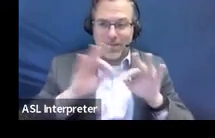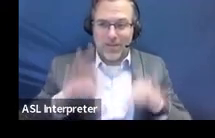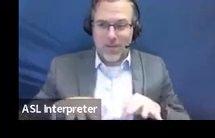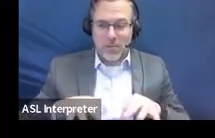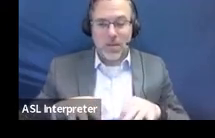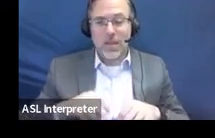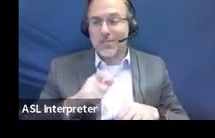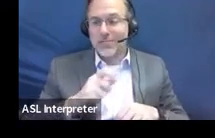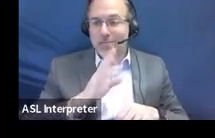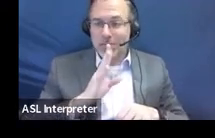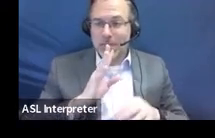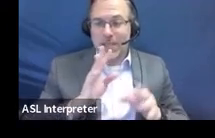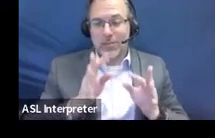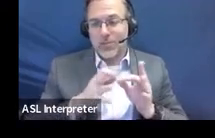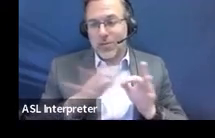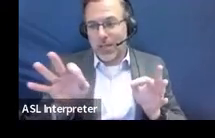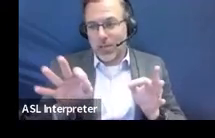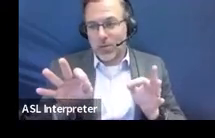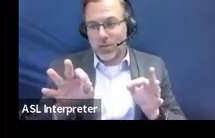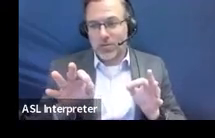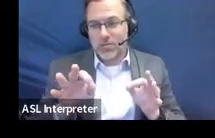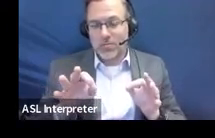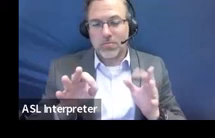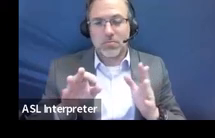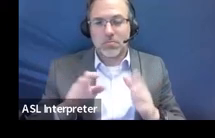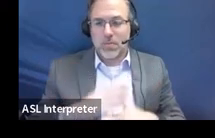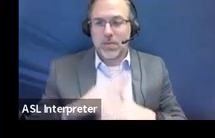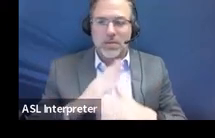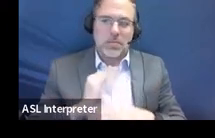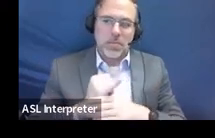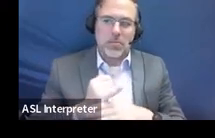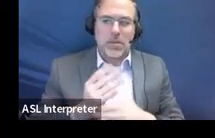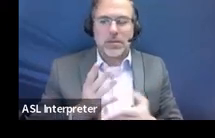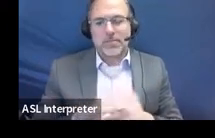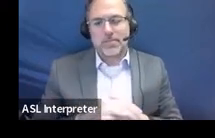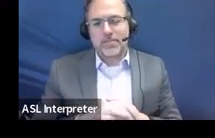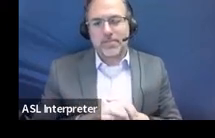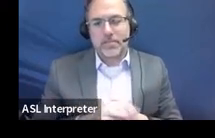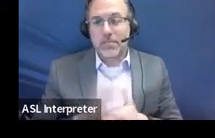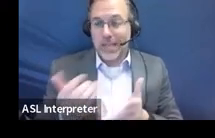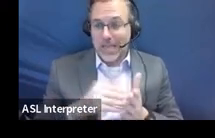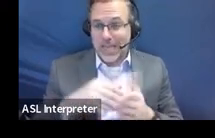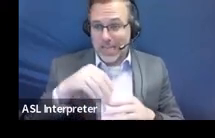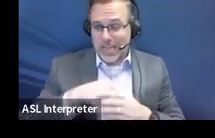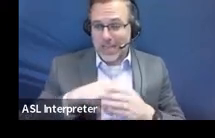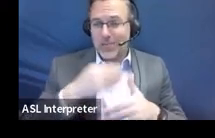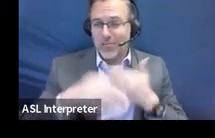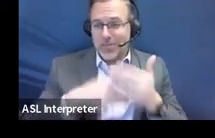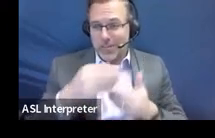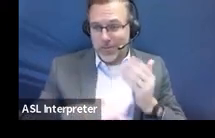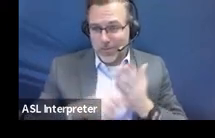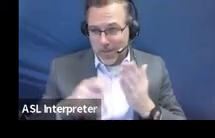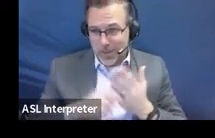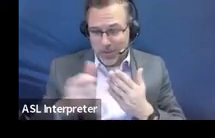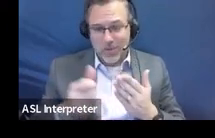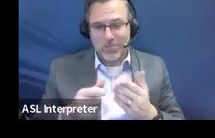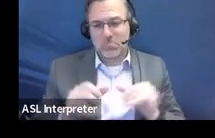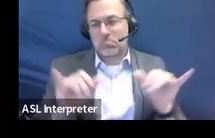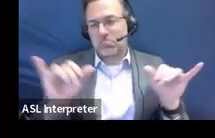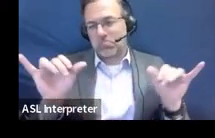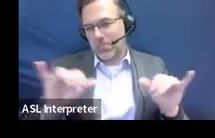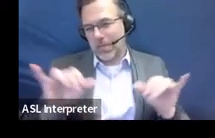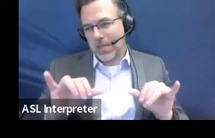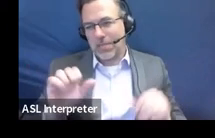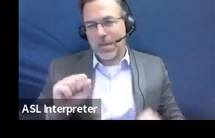language impairment eligibility form. And again, this is in the procedural manual. And just like with the